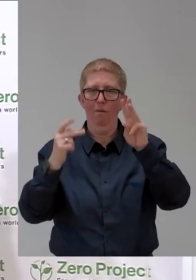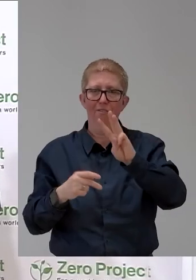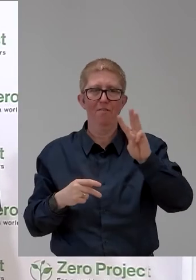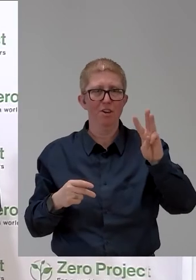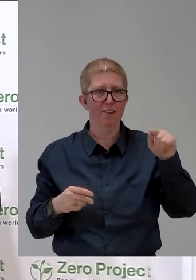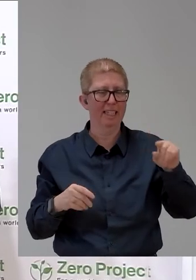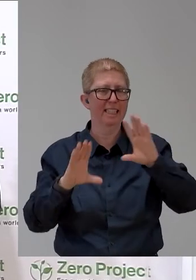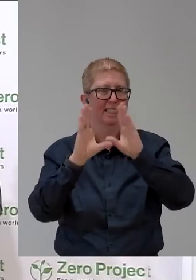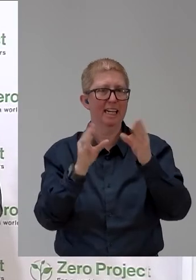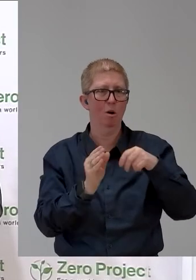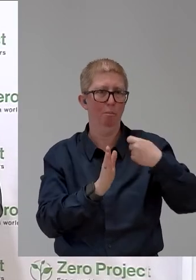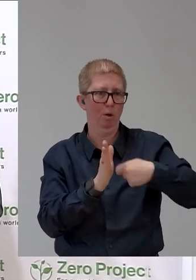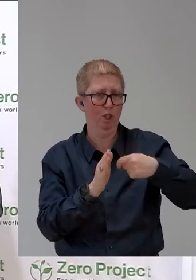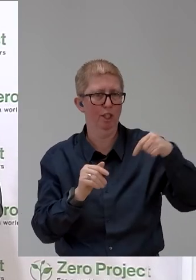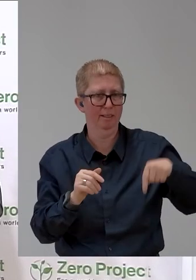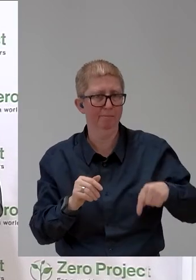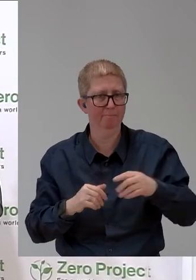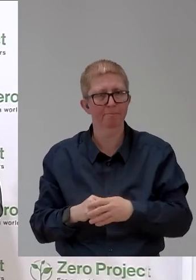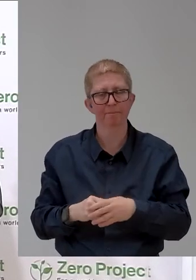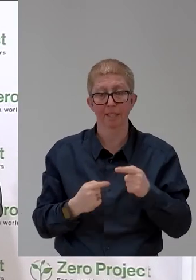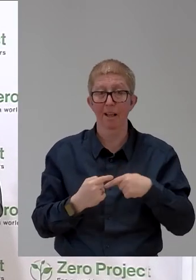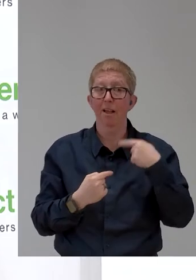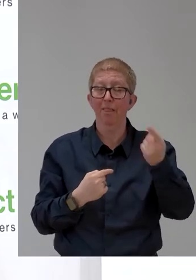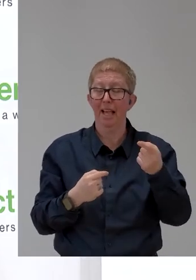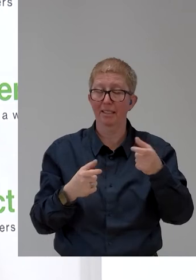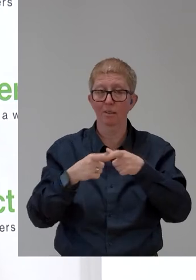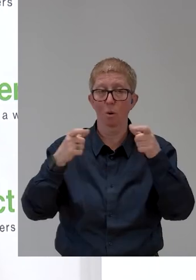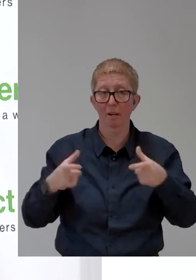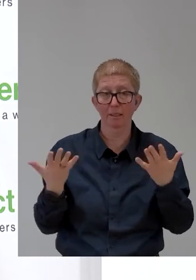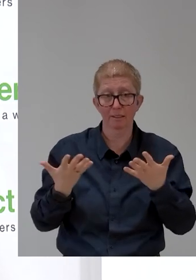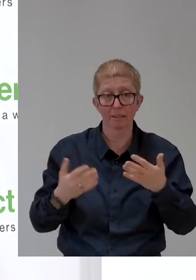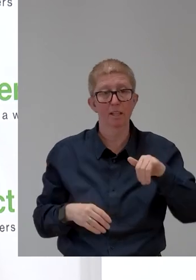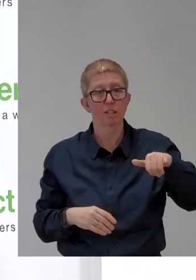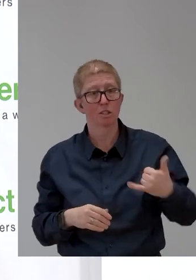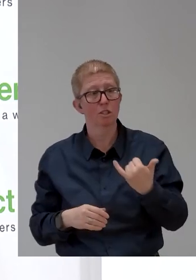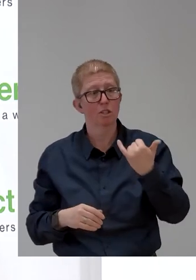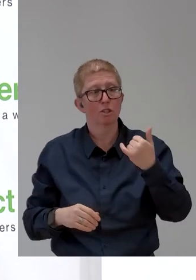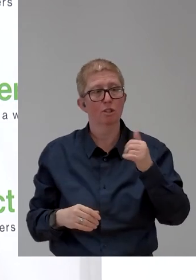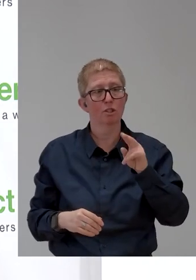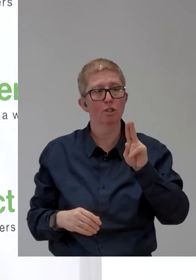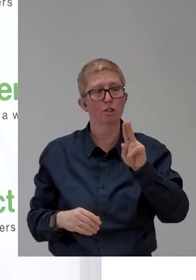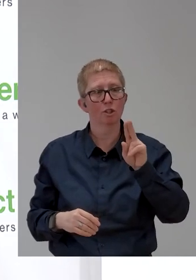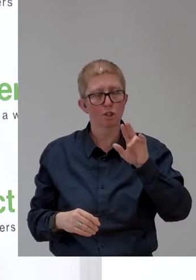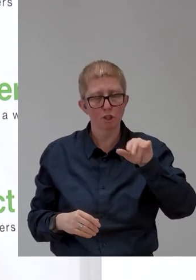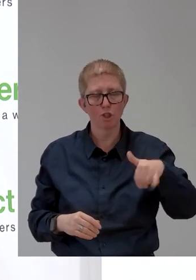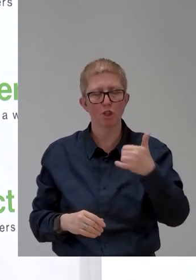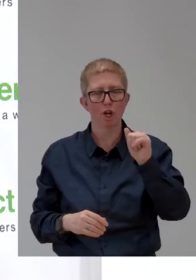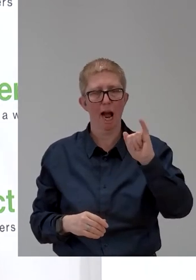So, we come now to the next solution, Jaipur Food Organization from India. Let us watch the next video please.